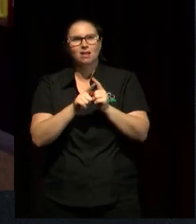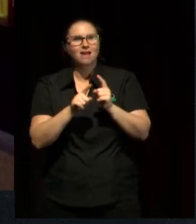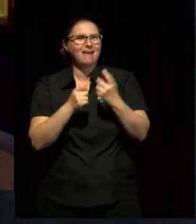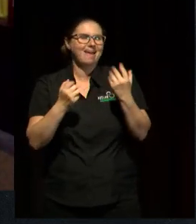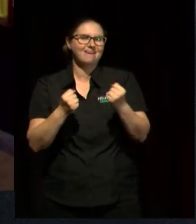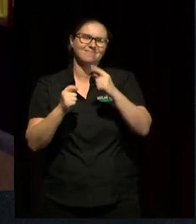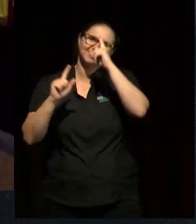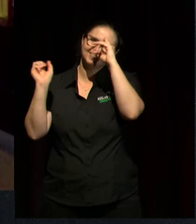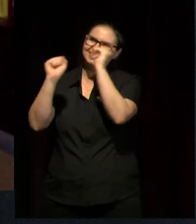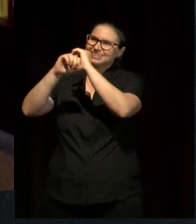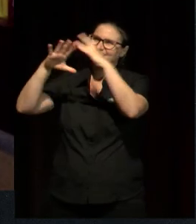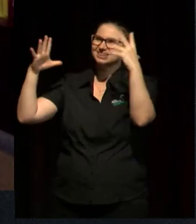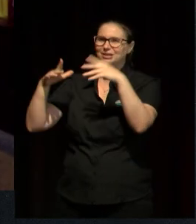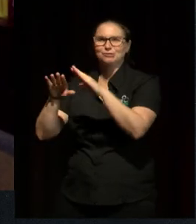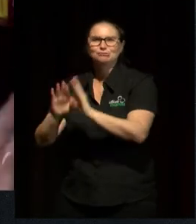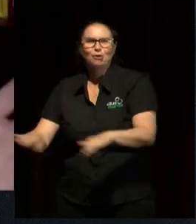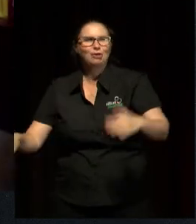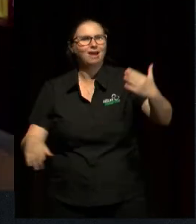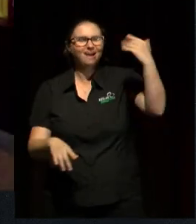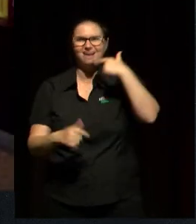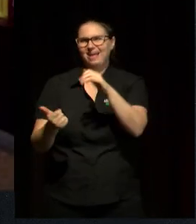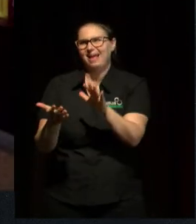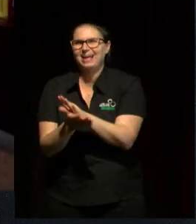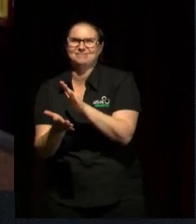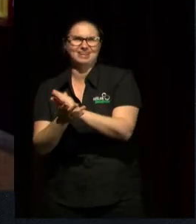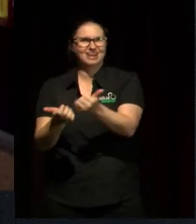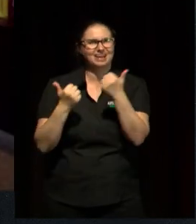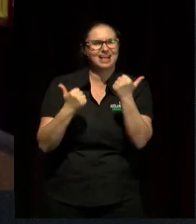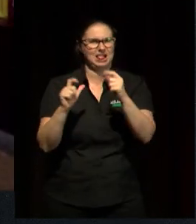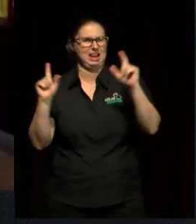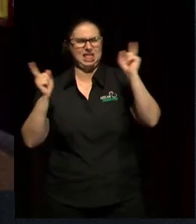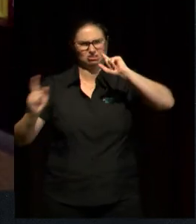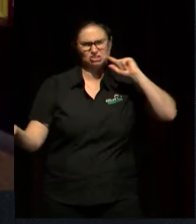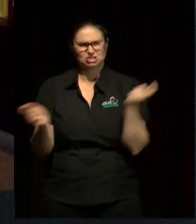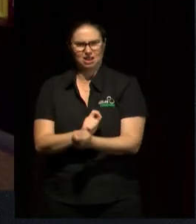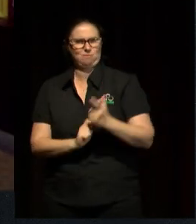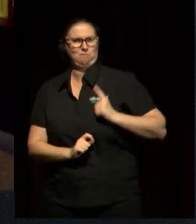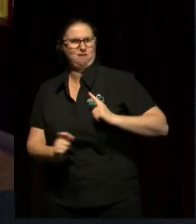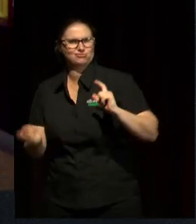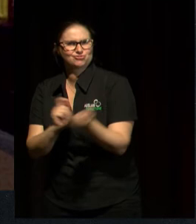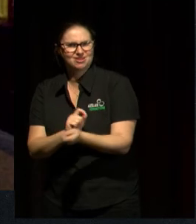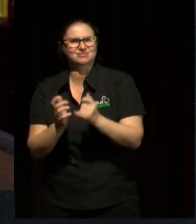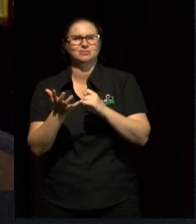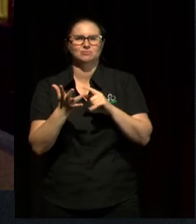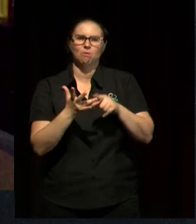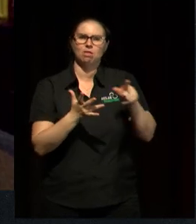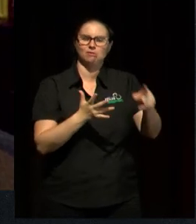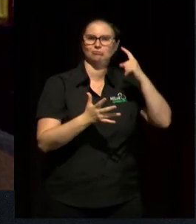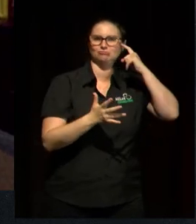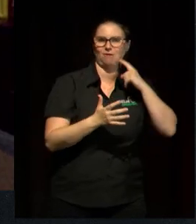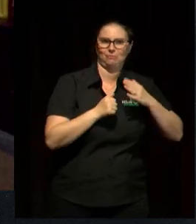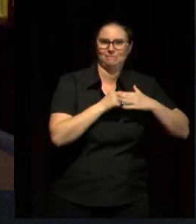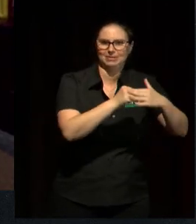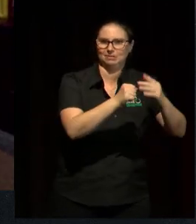pleasant. Just not pleasant, pleasant now, know, but they were pleasant in the past. I think correcting some of those kind of, you know, misconceptions is really